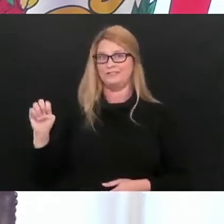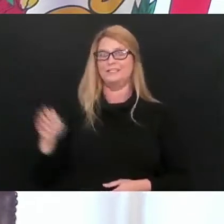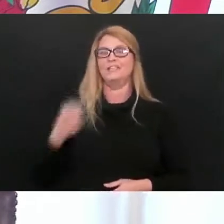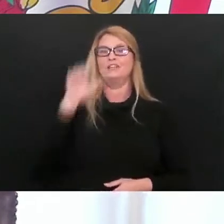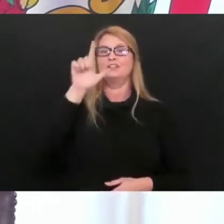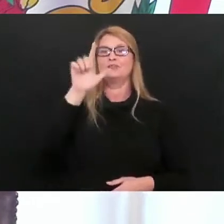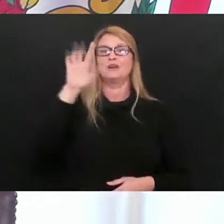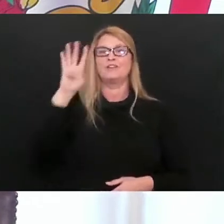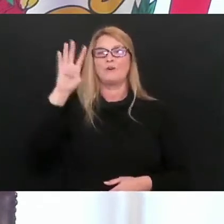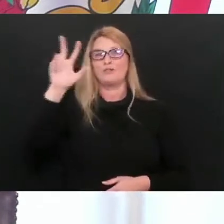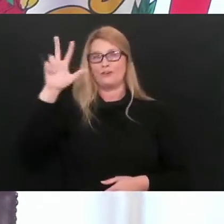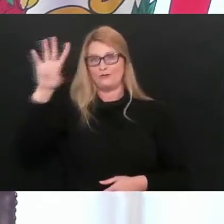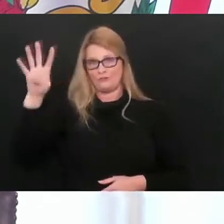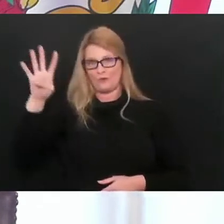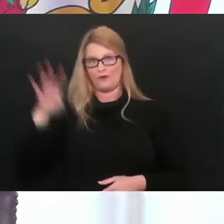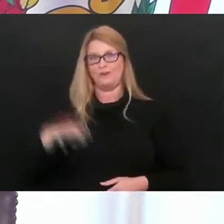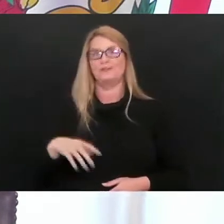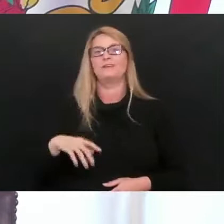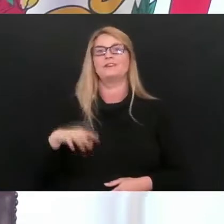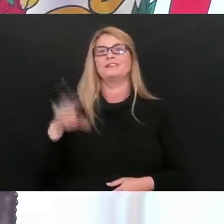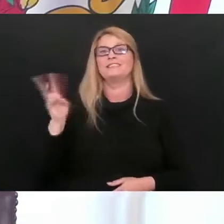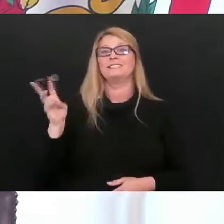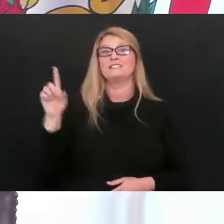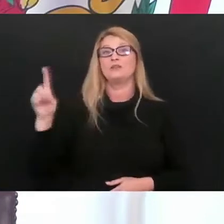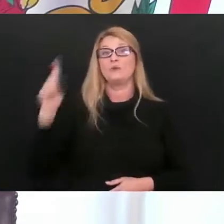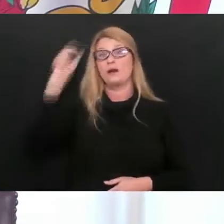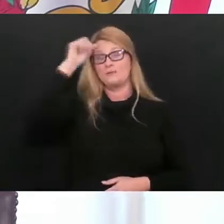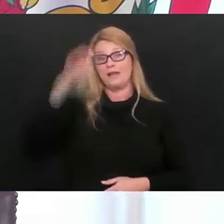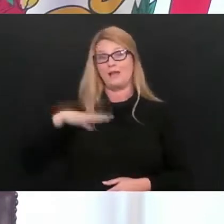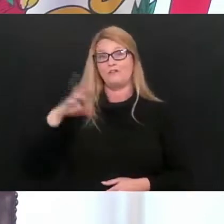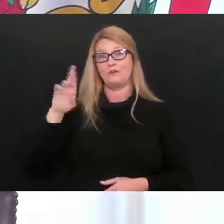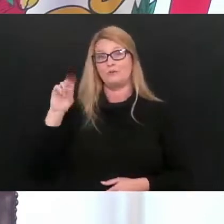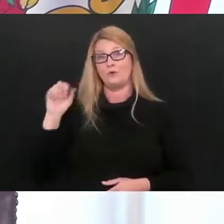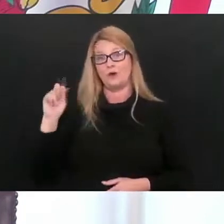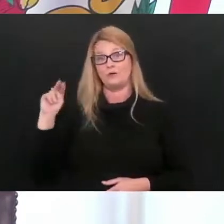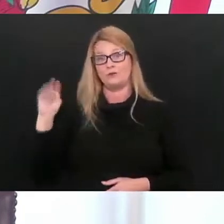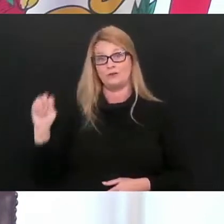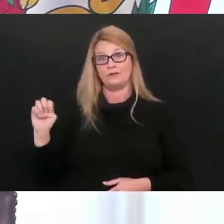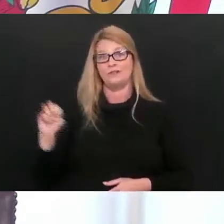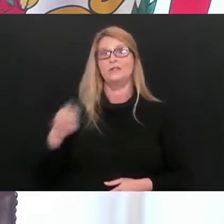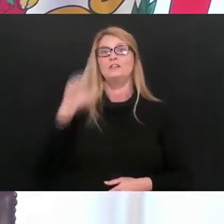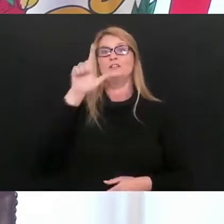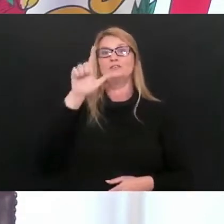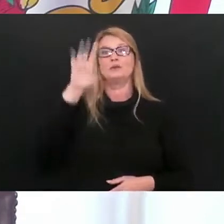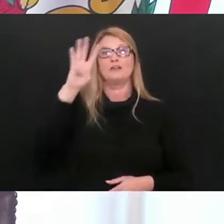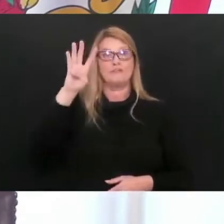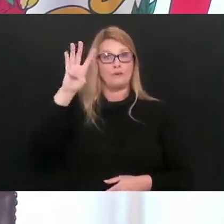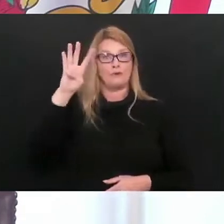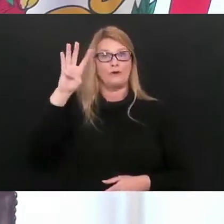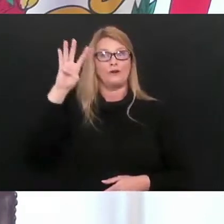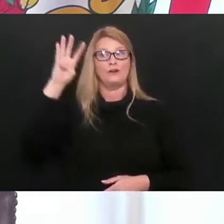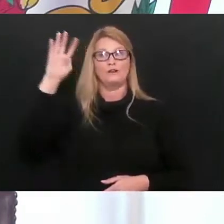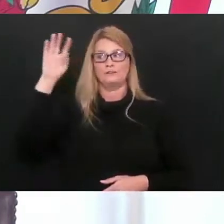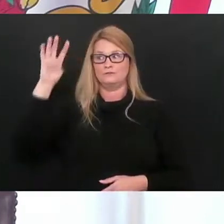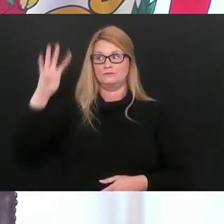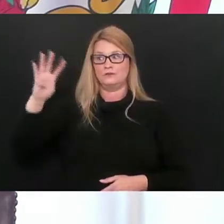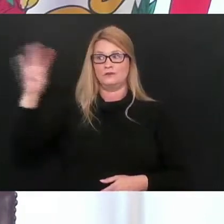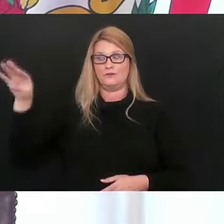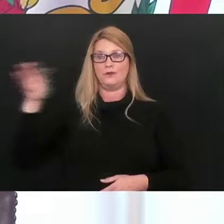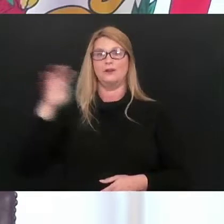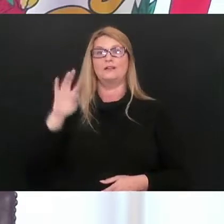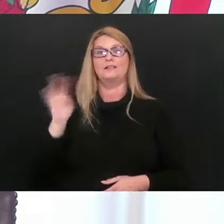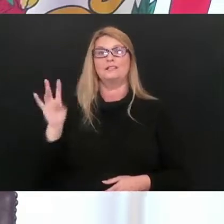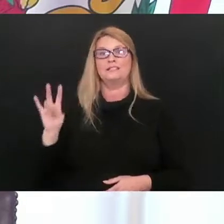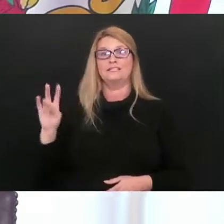,443rd death is a 61-year-old male from Roone County. Our 2,444th death is a 74-year-old